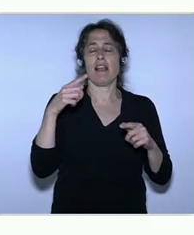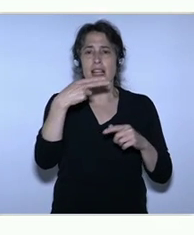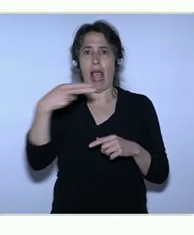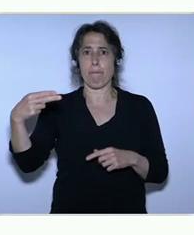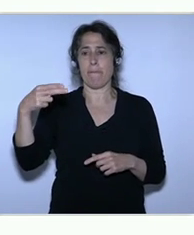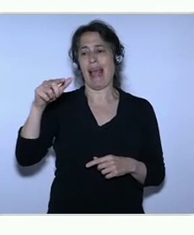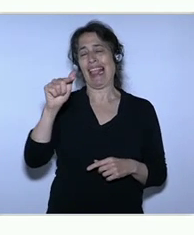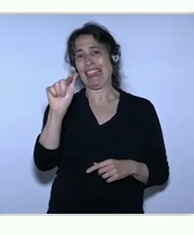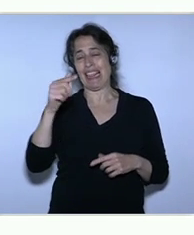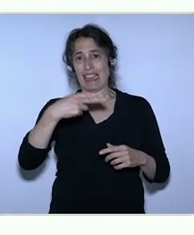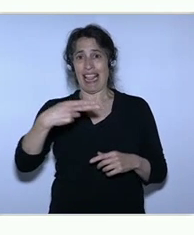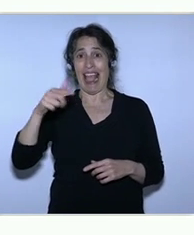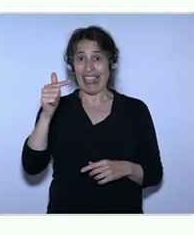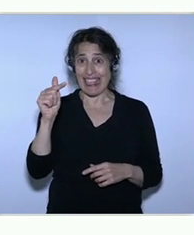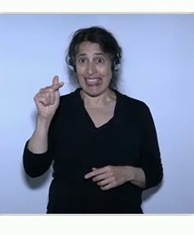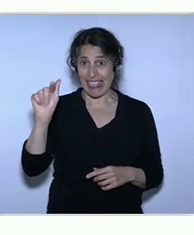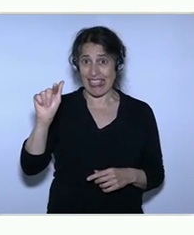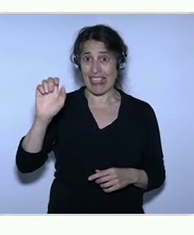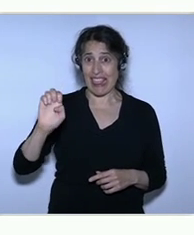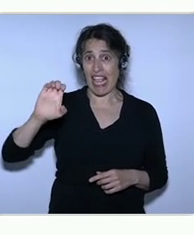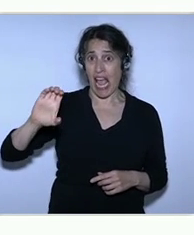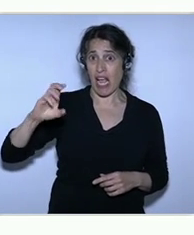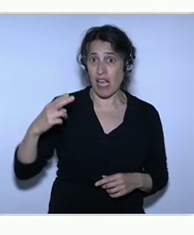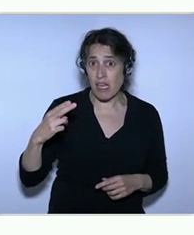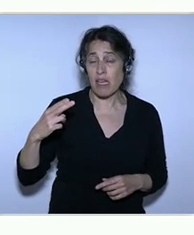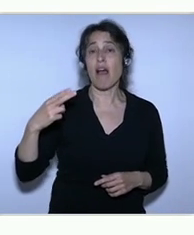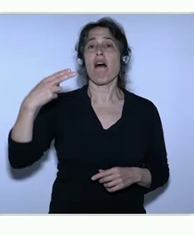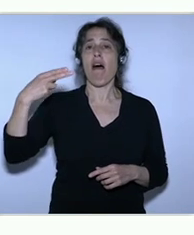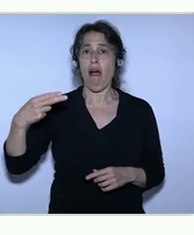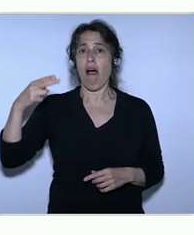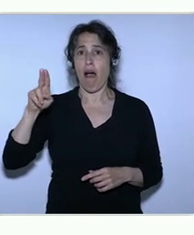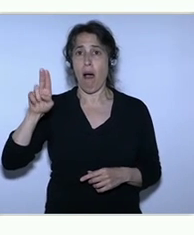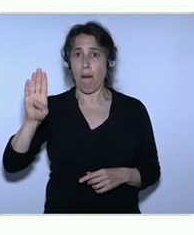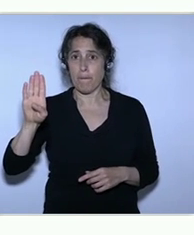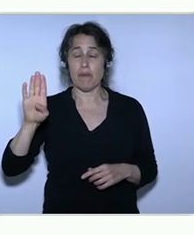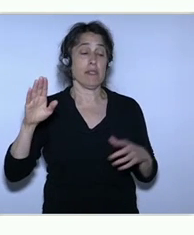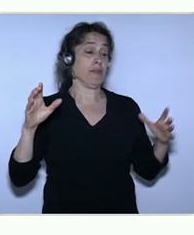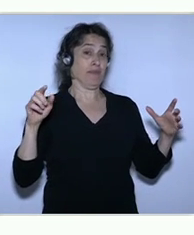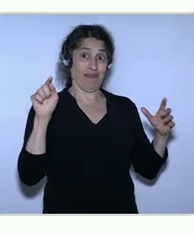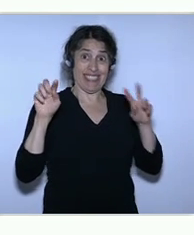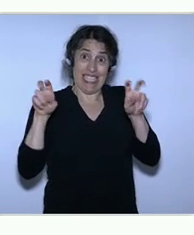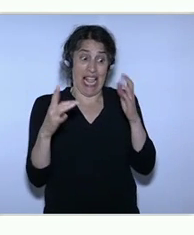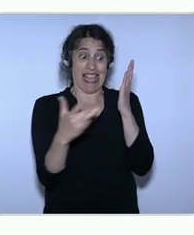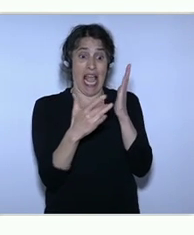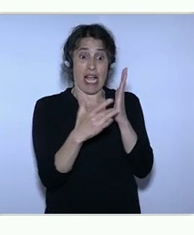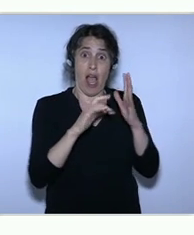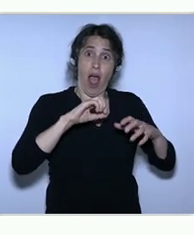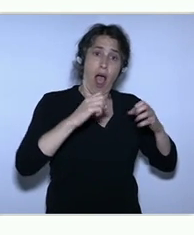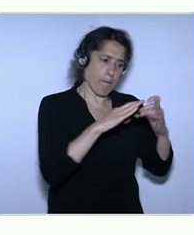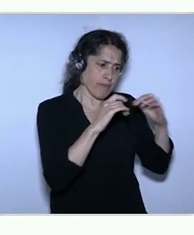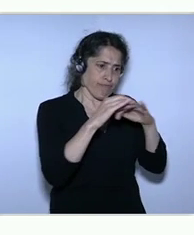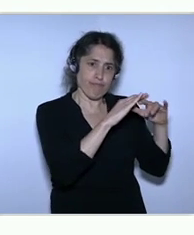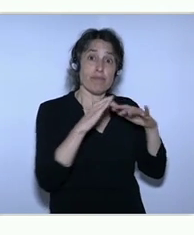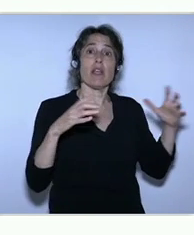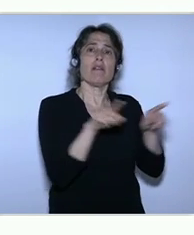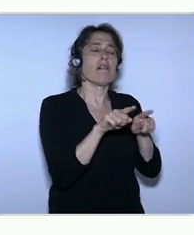in terms of being a non-profit that gathers a community of startups, of new technology companies, and helps them grow